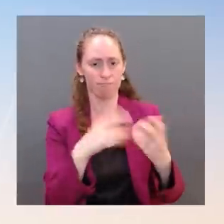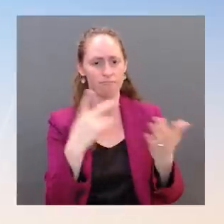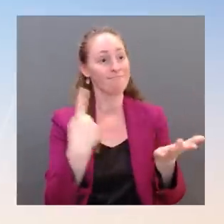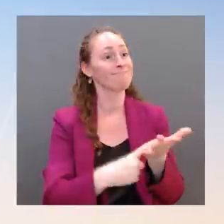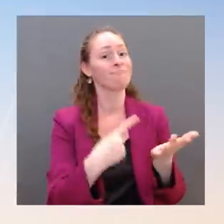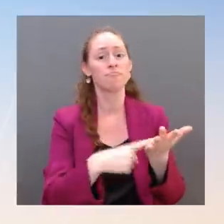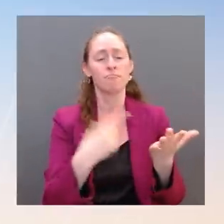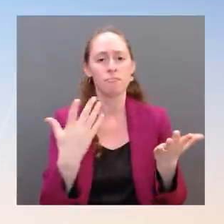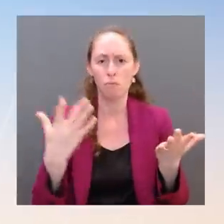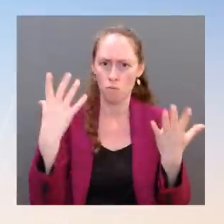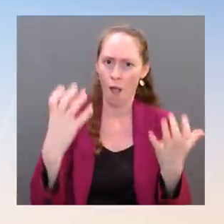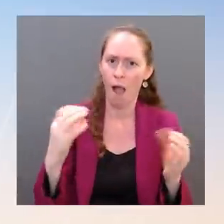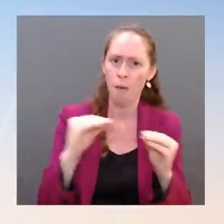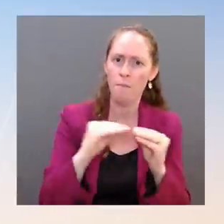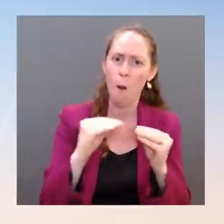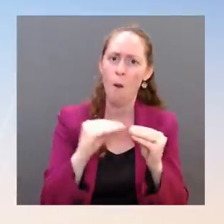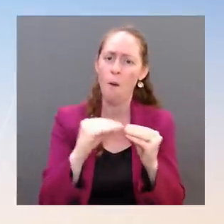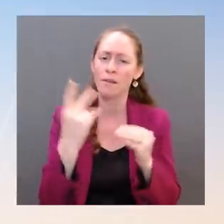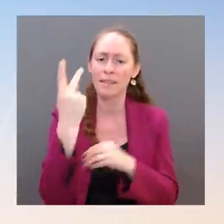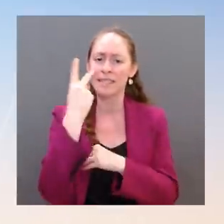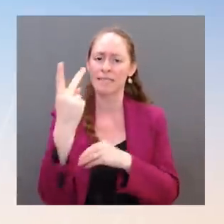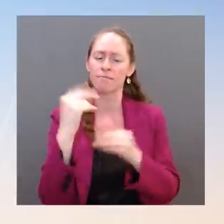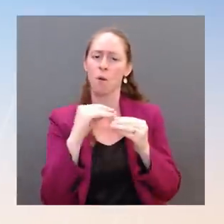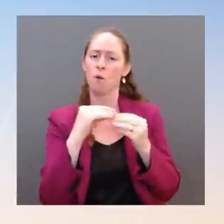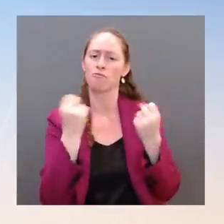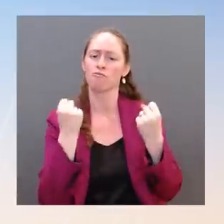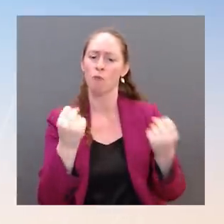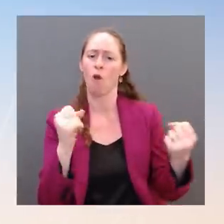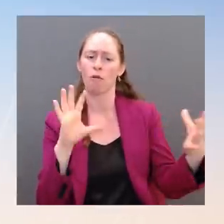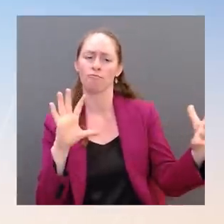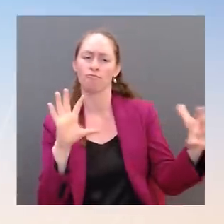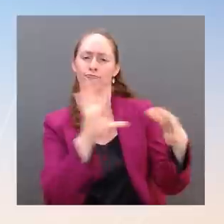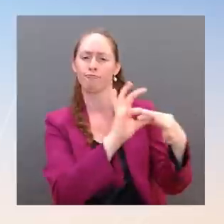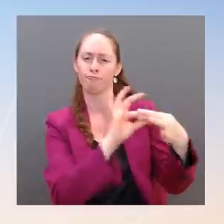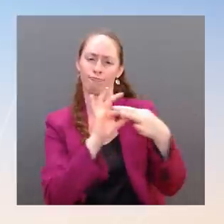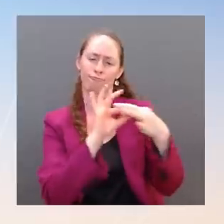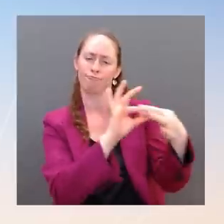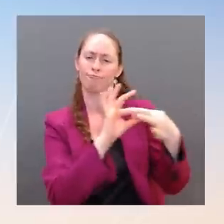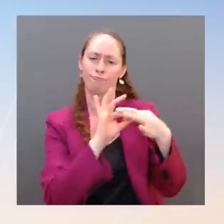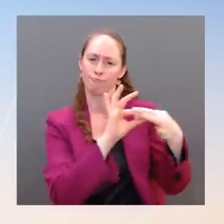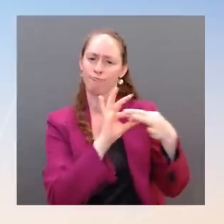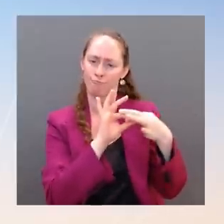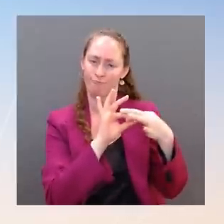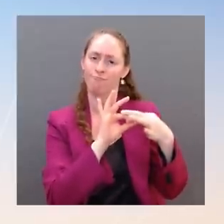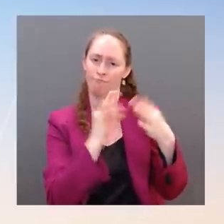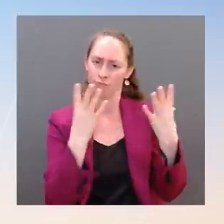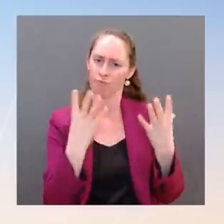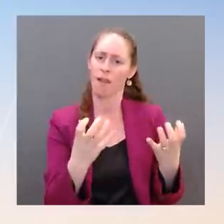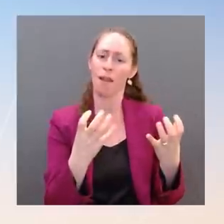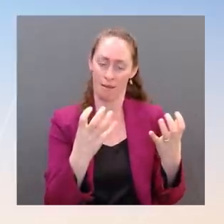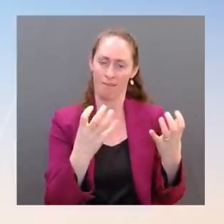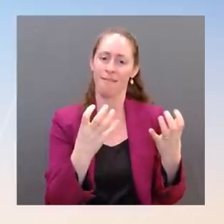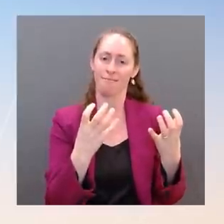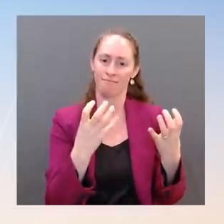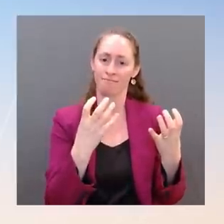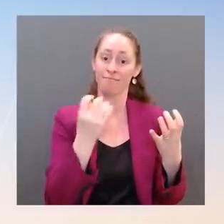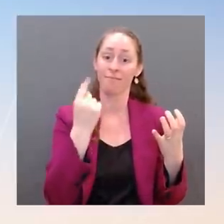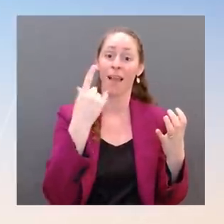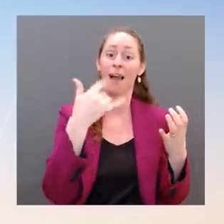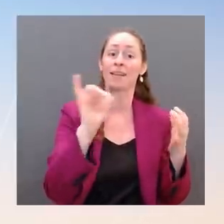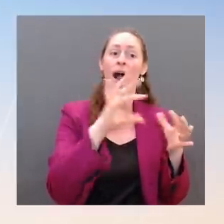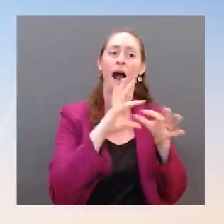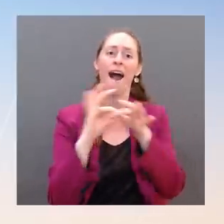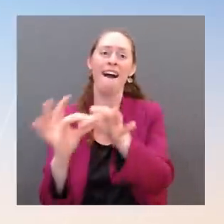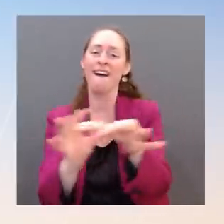relations between the ROK and Japan. President Biden will engage with technology and manufacturing leaders in Korea who are